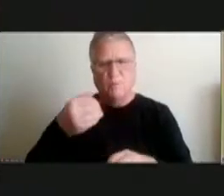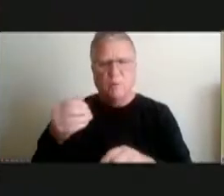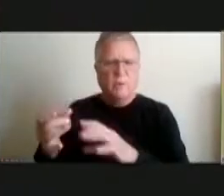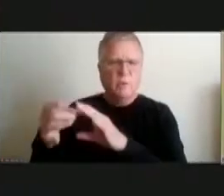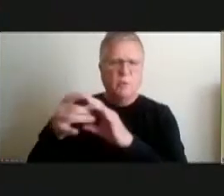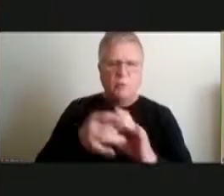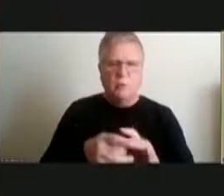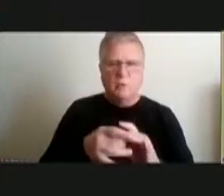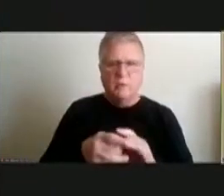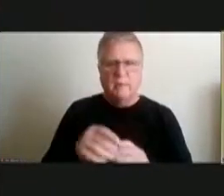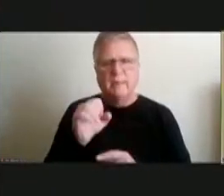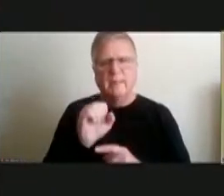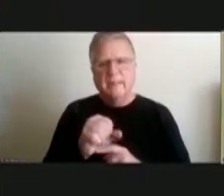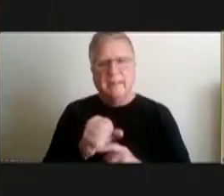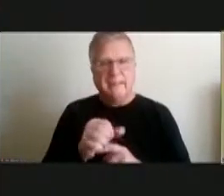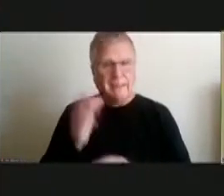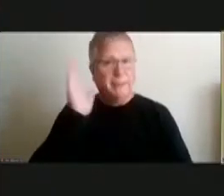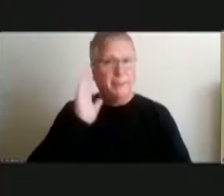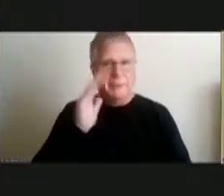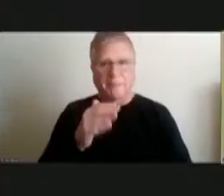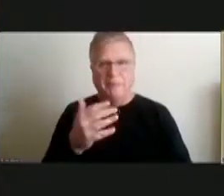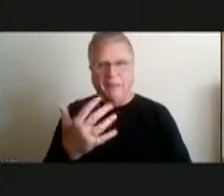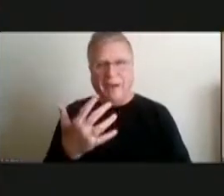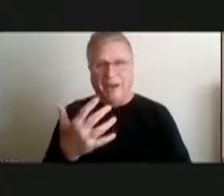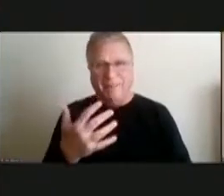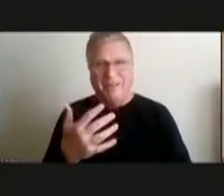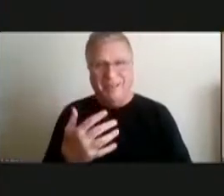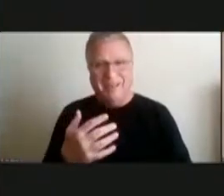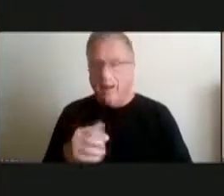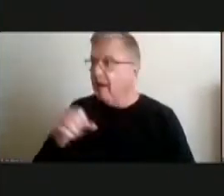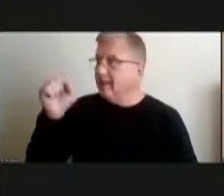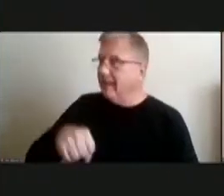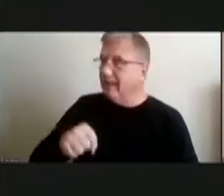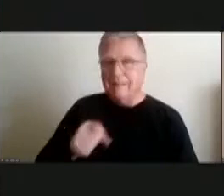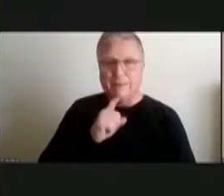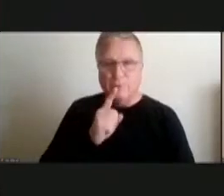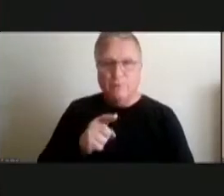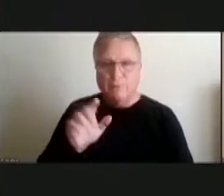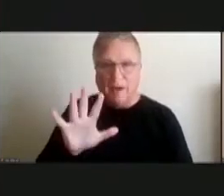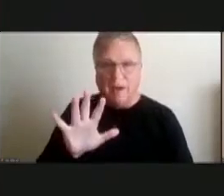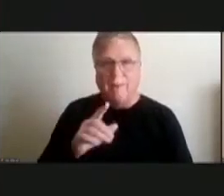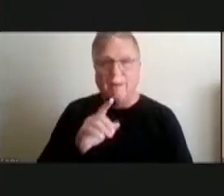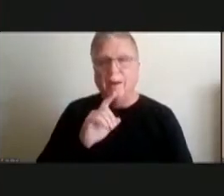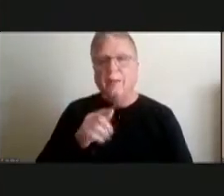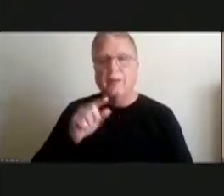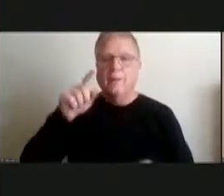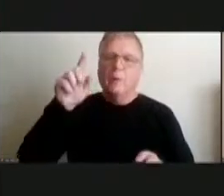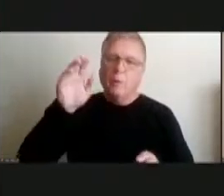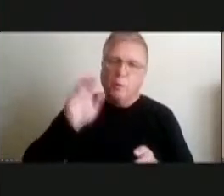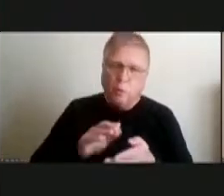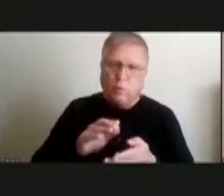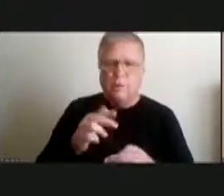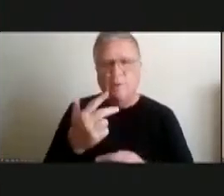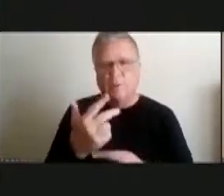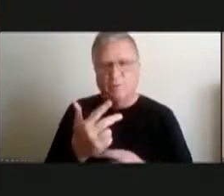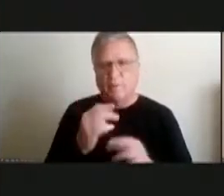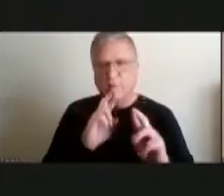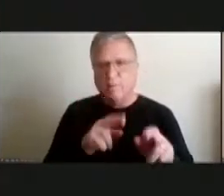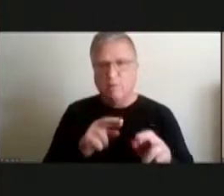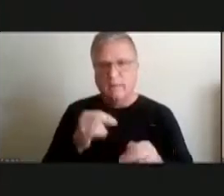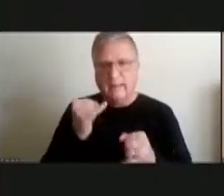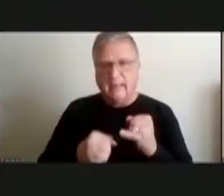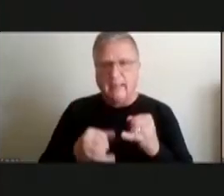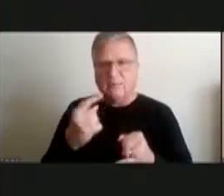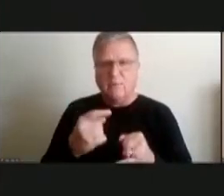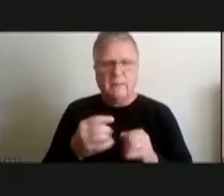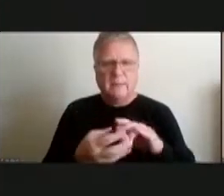to be five right right yes there were five and i'm glad we're down to three and i'm glad the last one is just simply copying